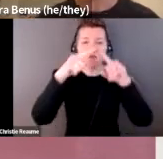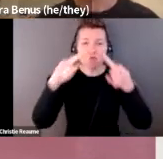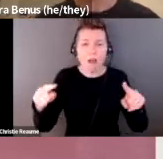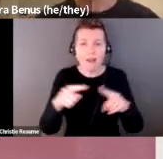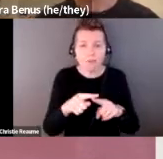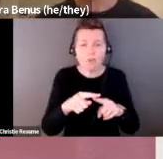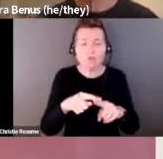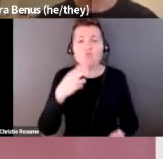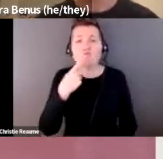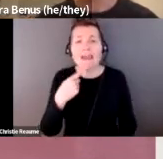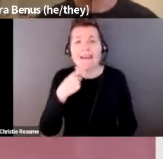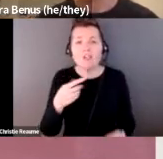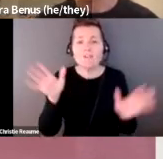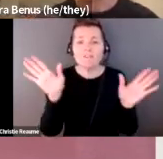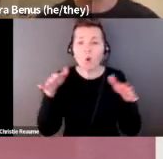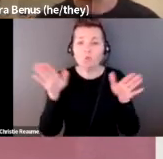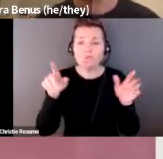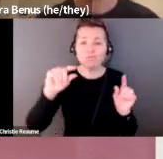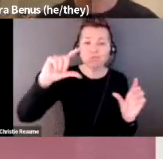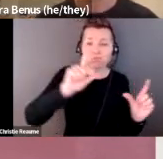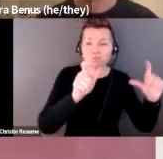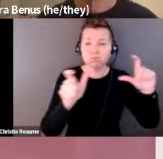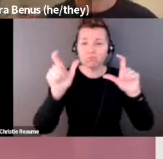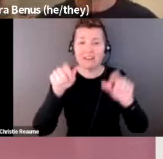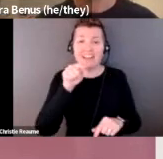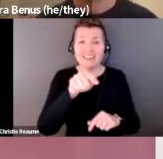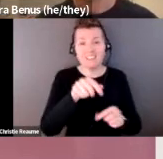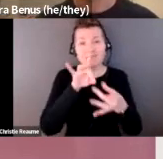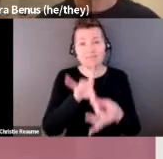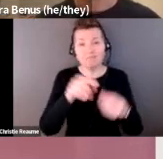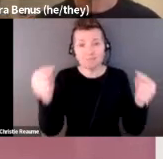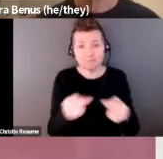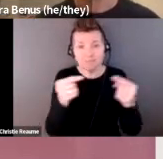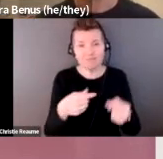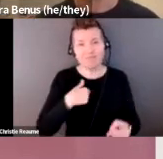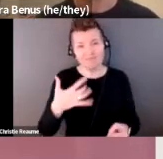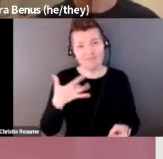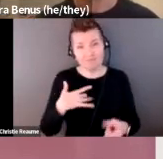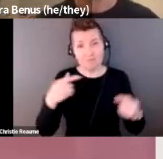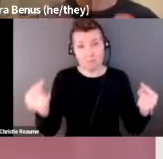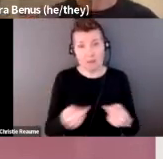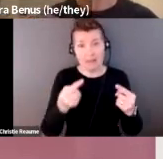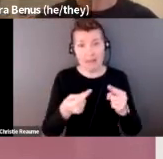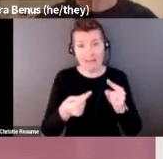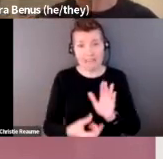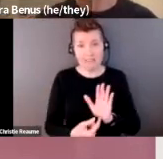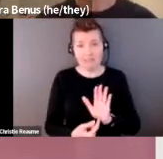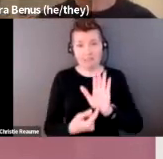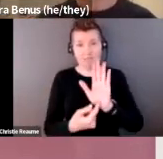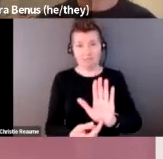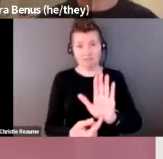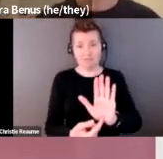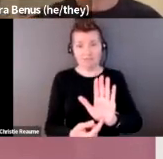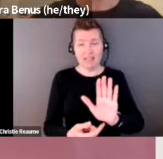And I think, you know, pain is a space where I talk about as a portal or an opening, and often it's not very placed somewhere and here